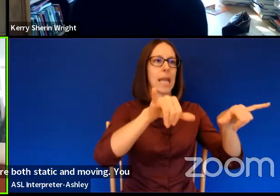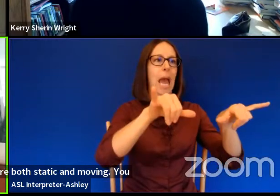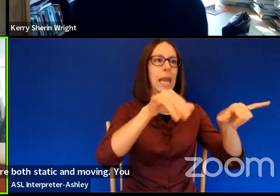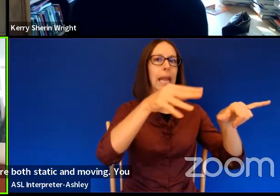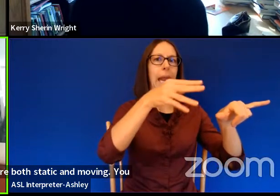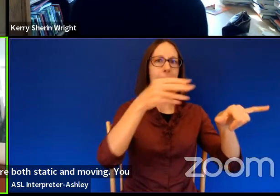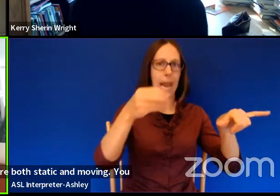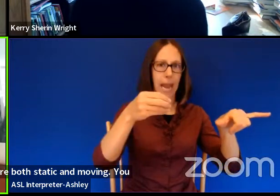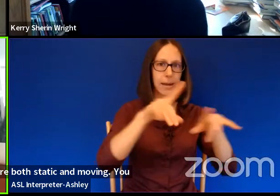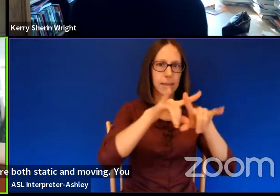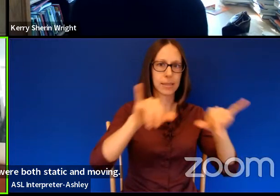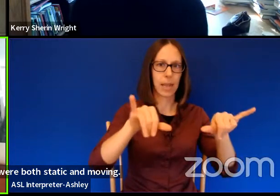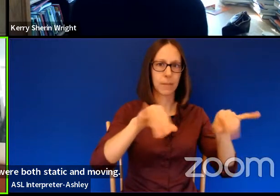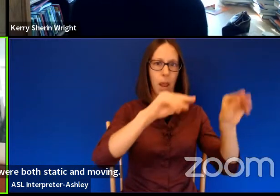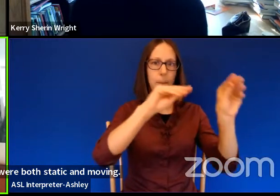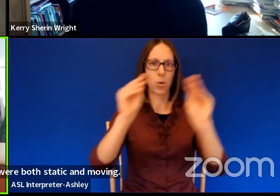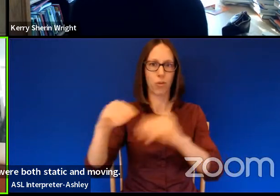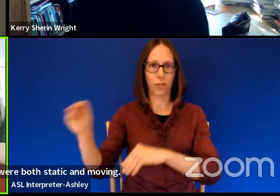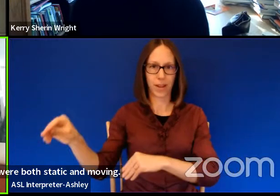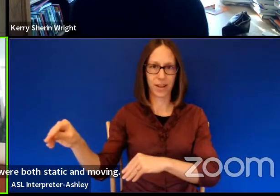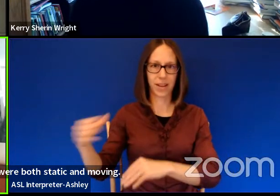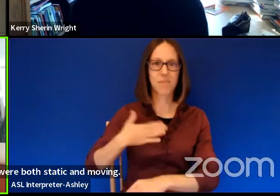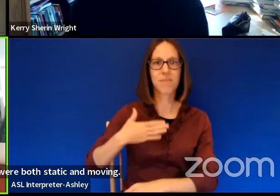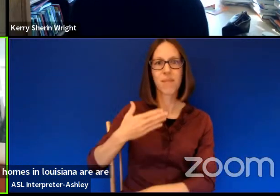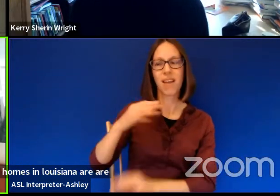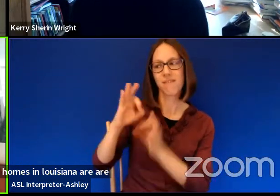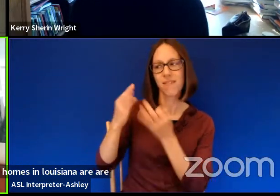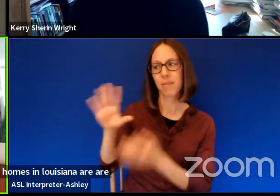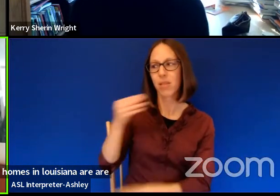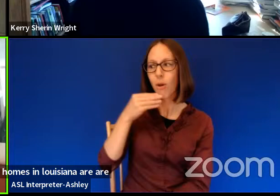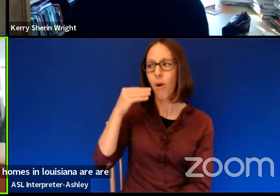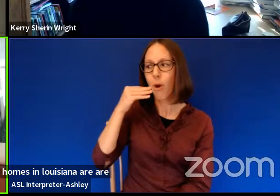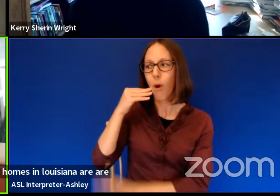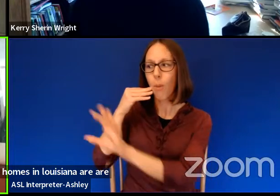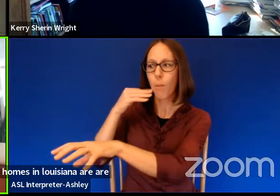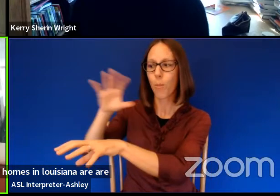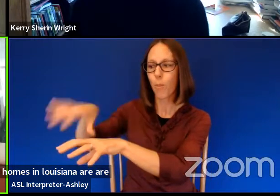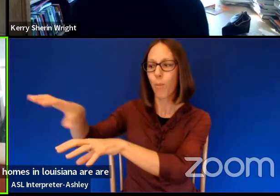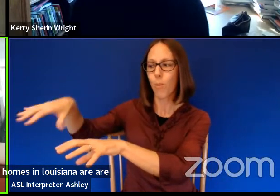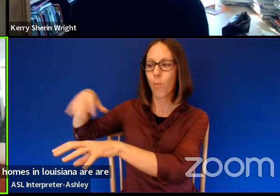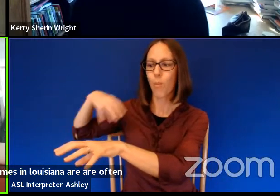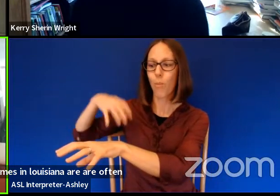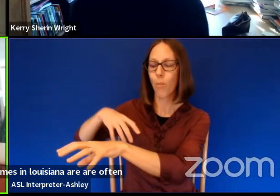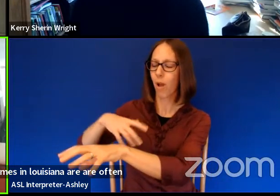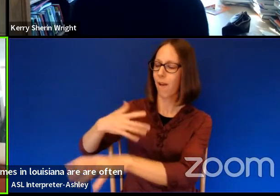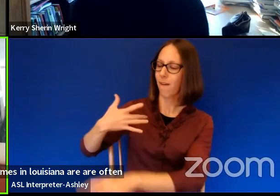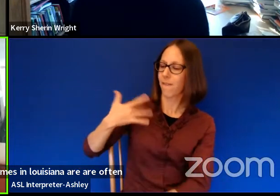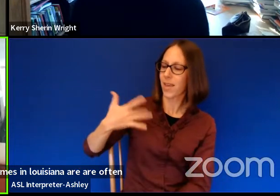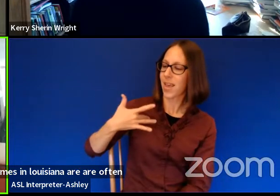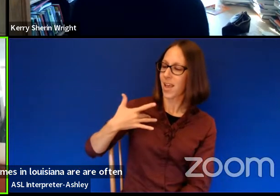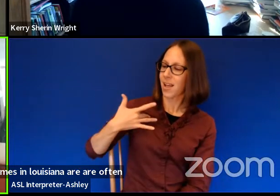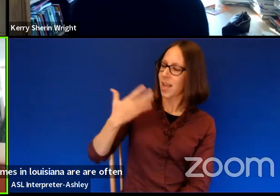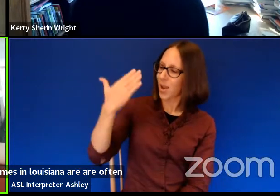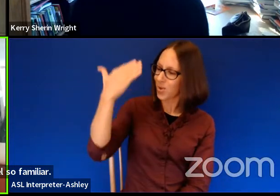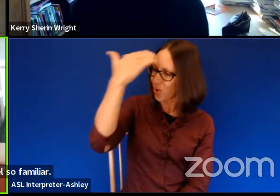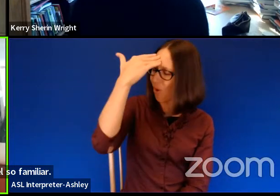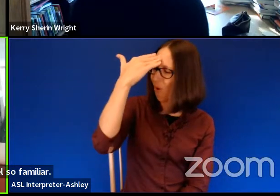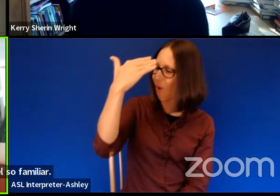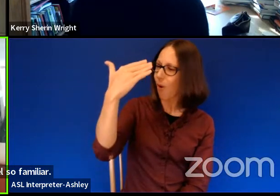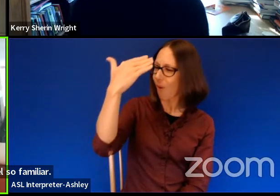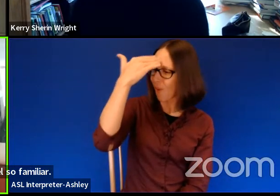my family's homes in Louisiana are, are often, they feel so familiar, but also are new. And so